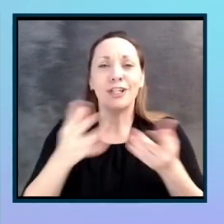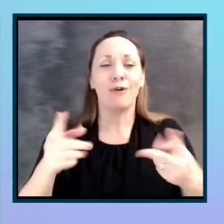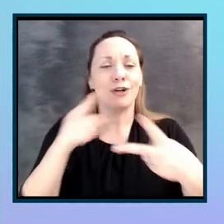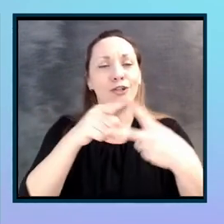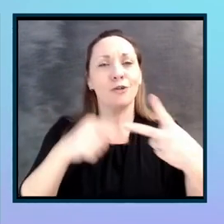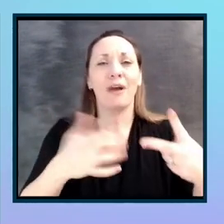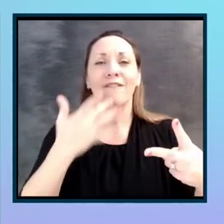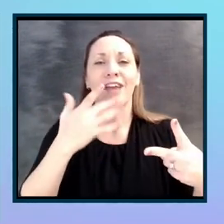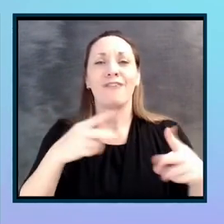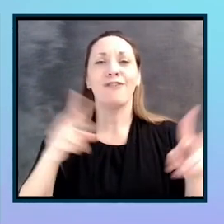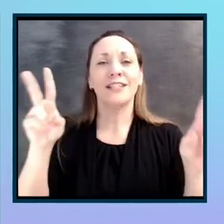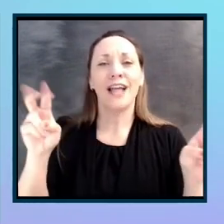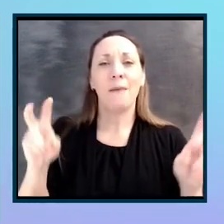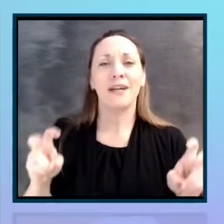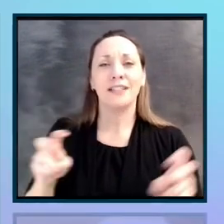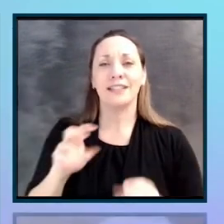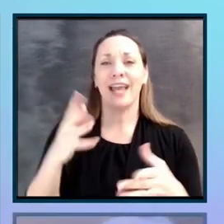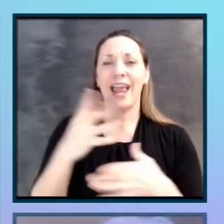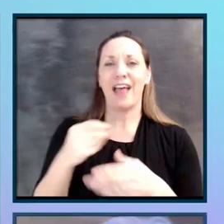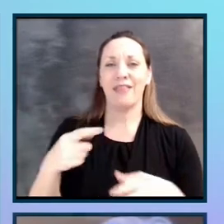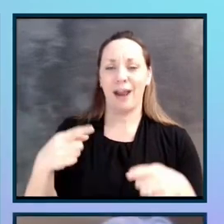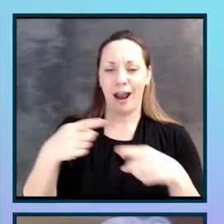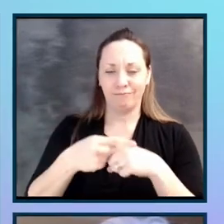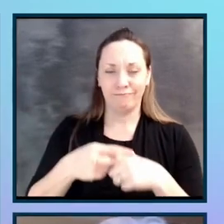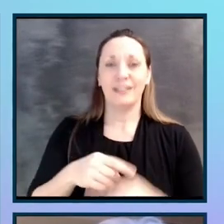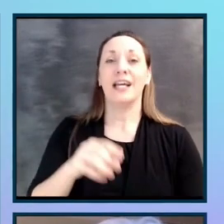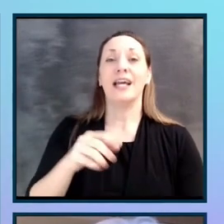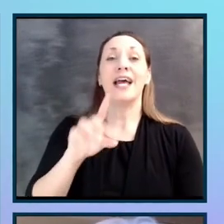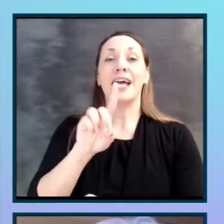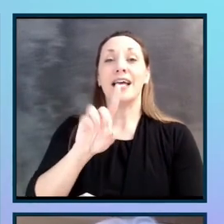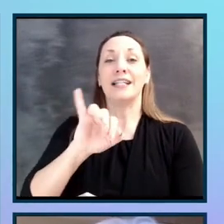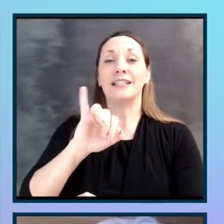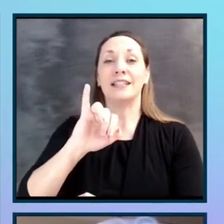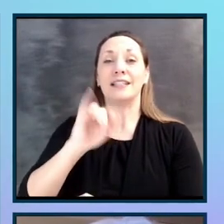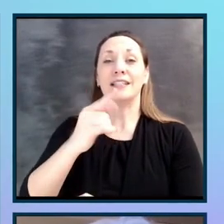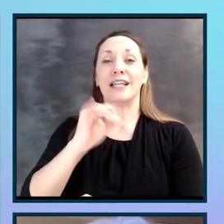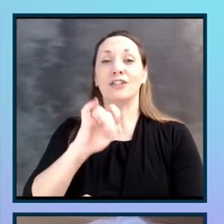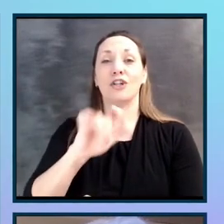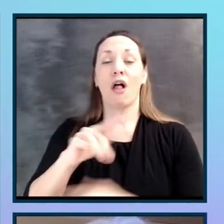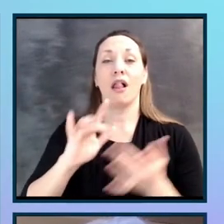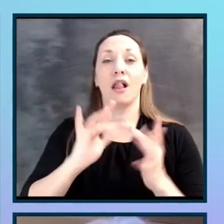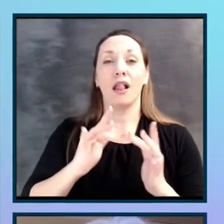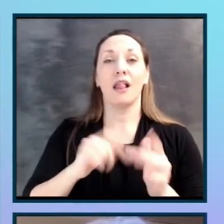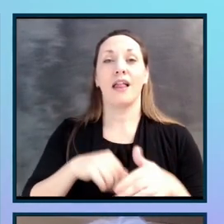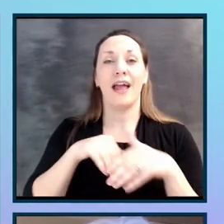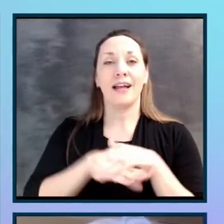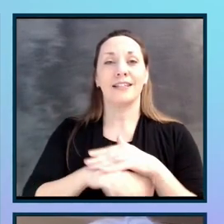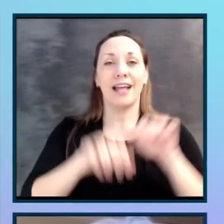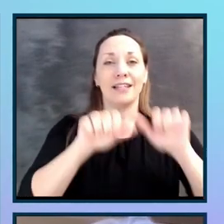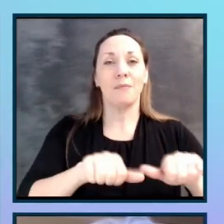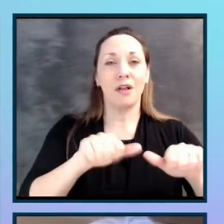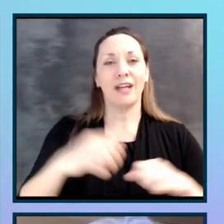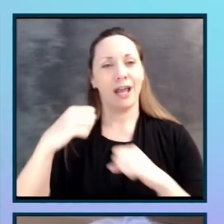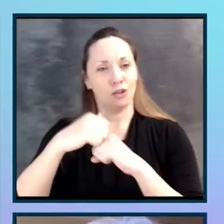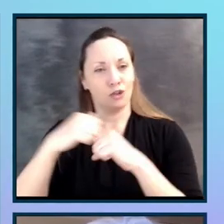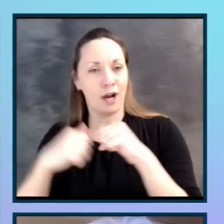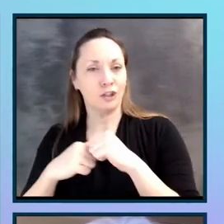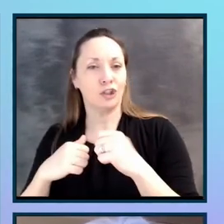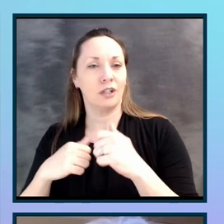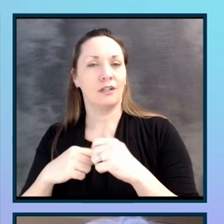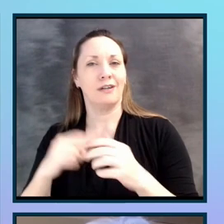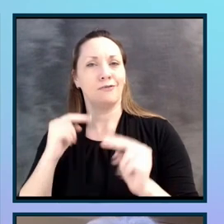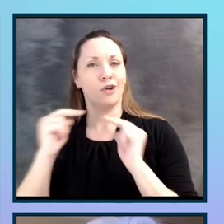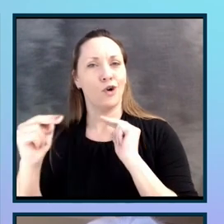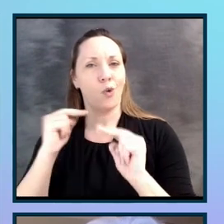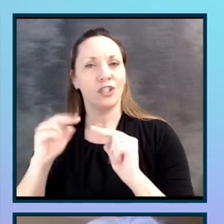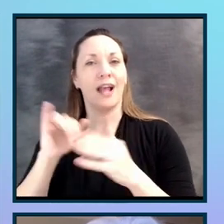topics and their intersection, digital accessibility and structured negotiation, which is a collaborative dispute